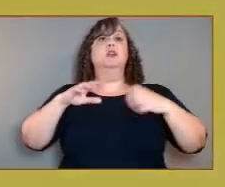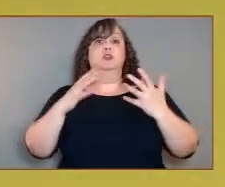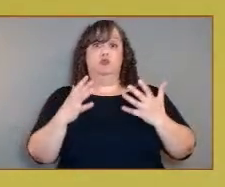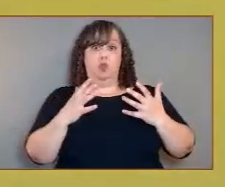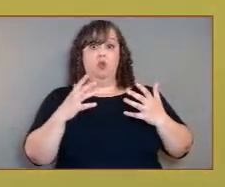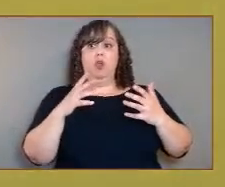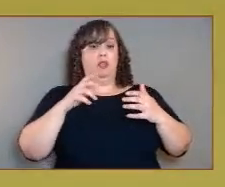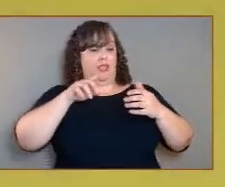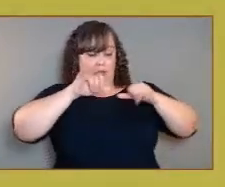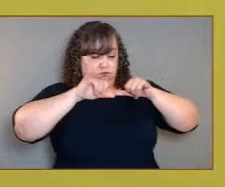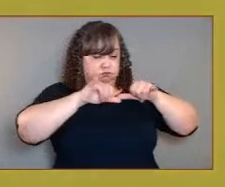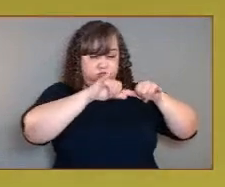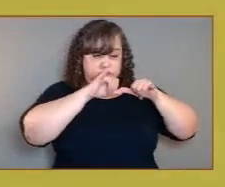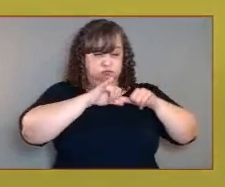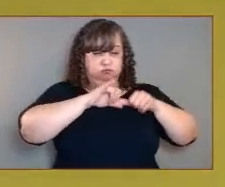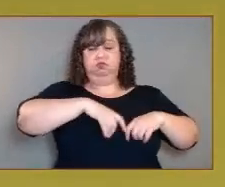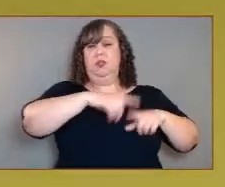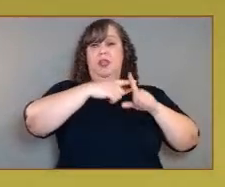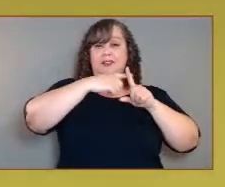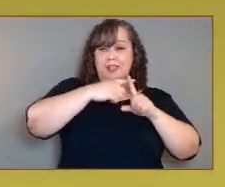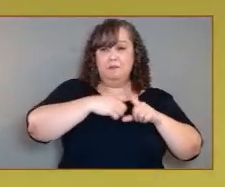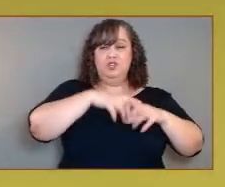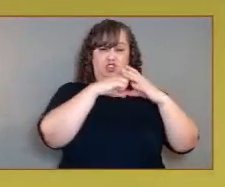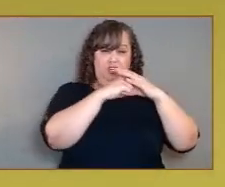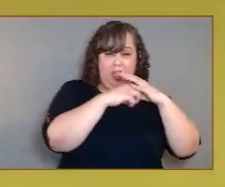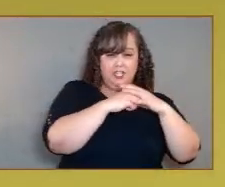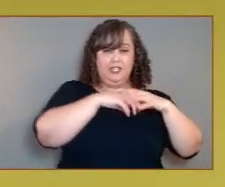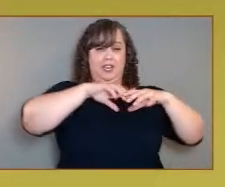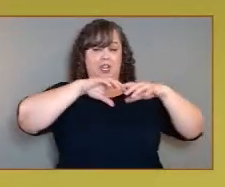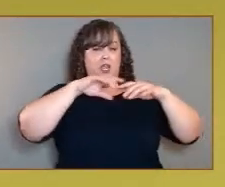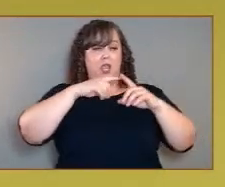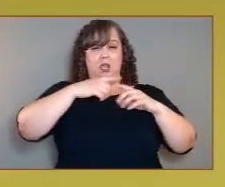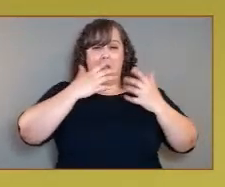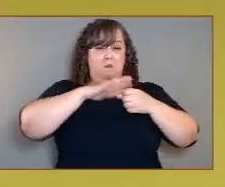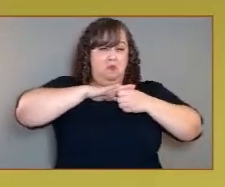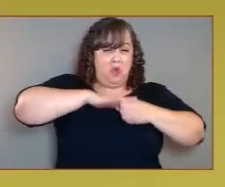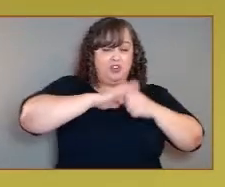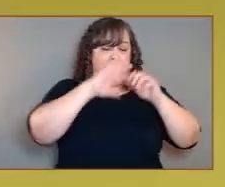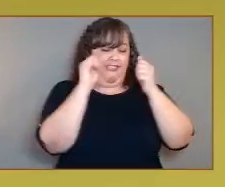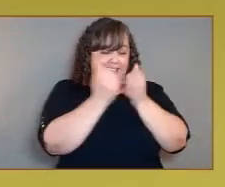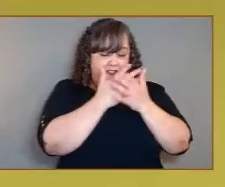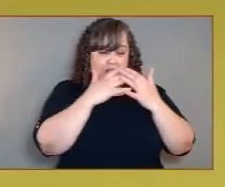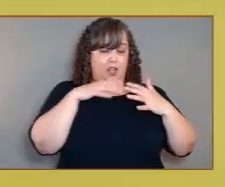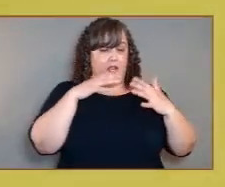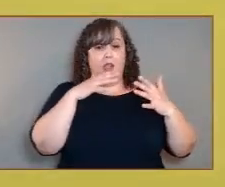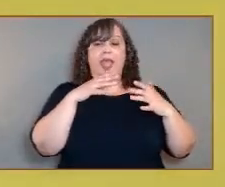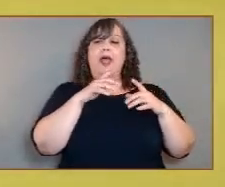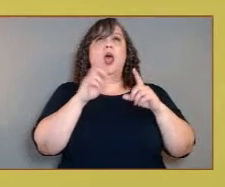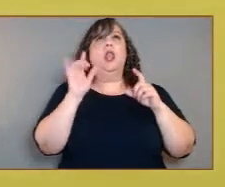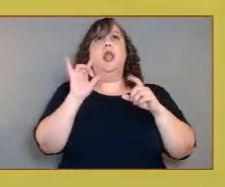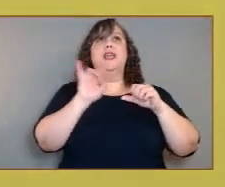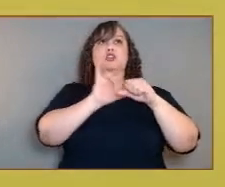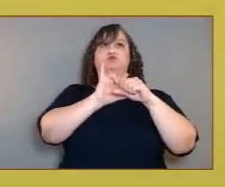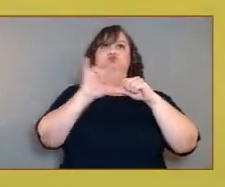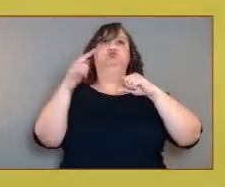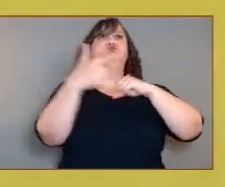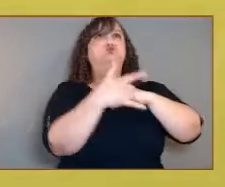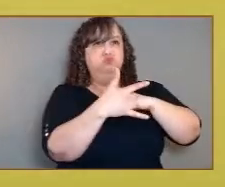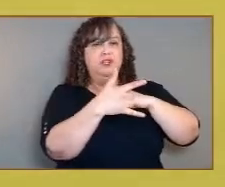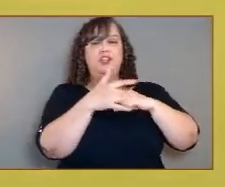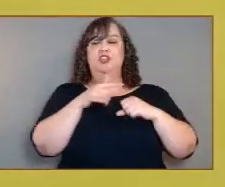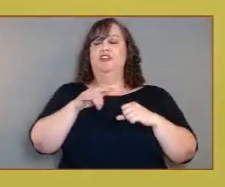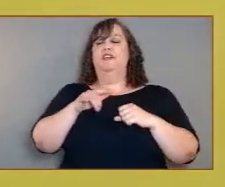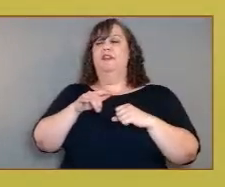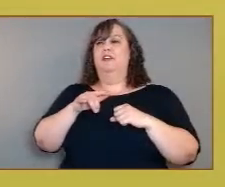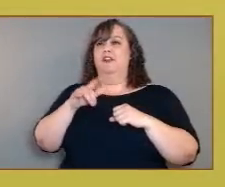– temperature, pressure, composition – all the way down, literally as a kind of a drive-by chemistry lab. So we